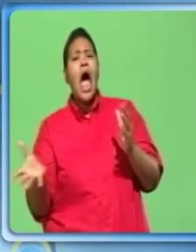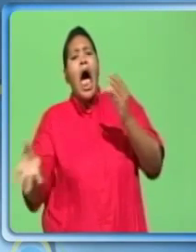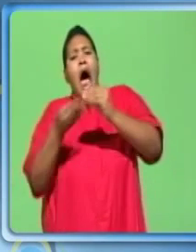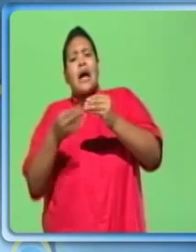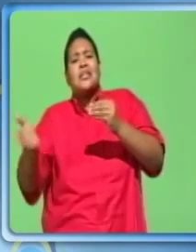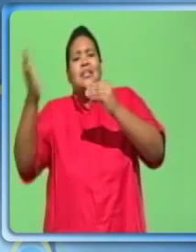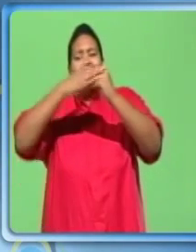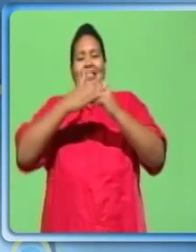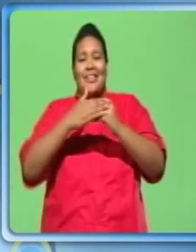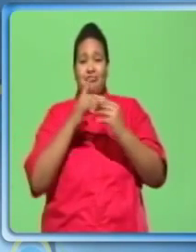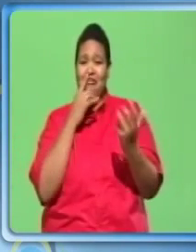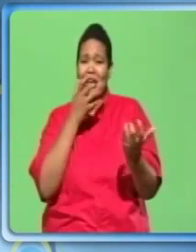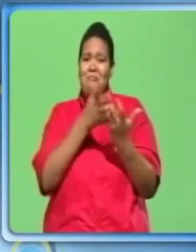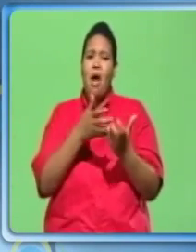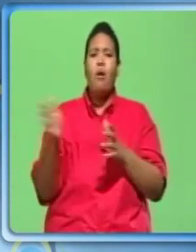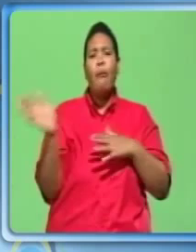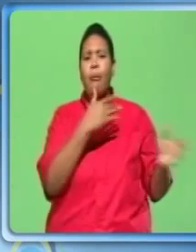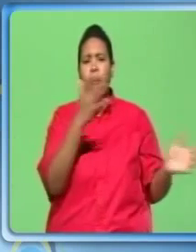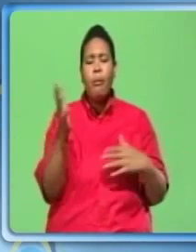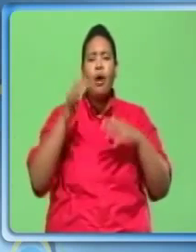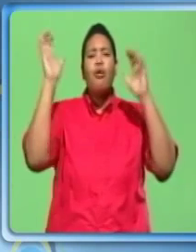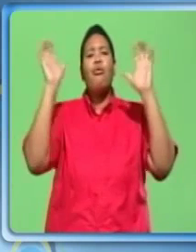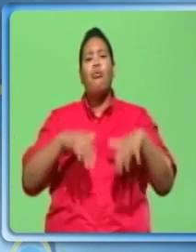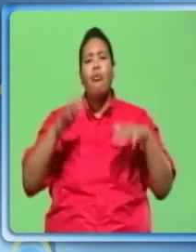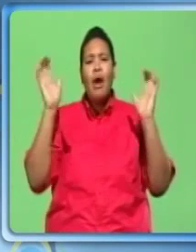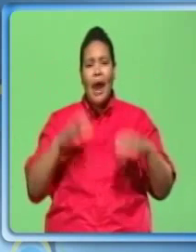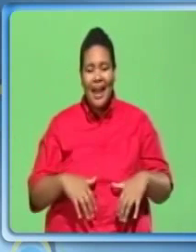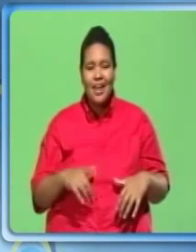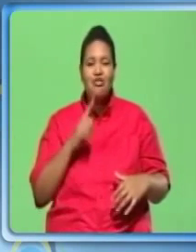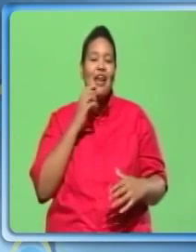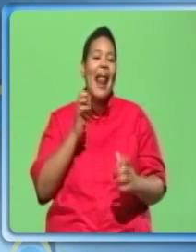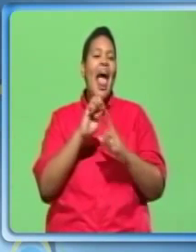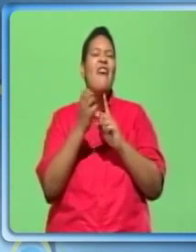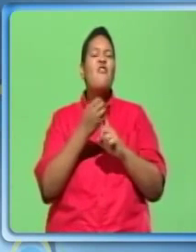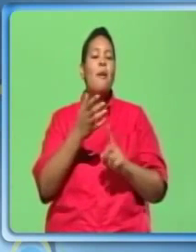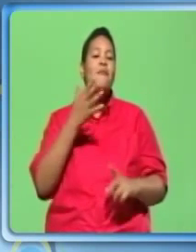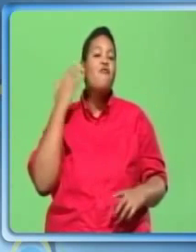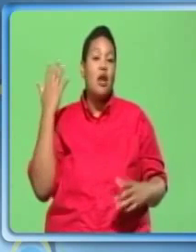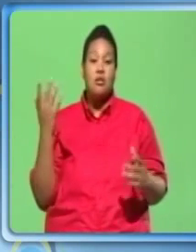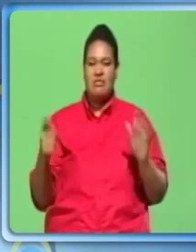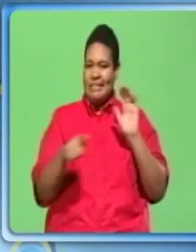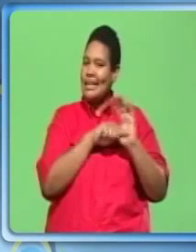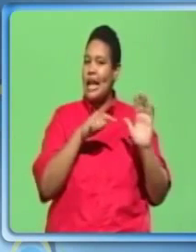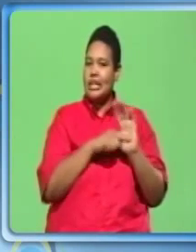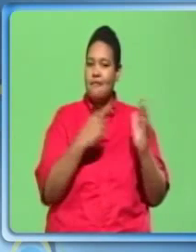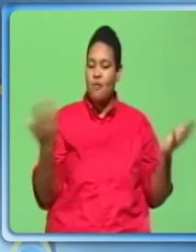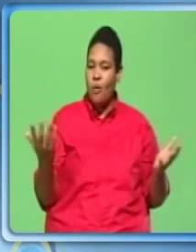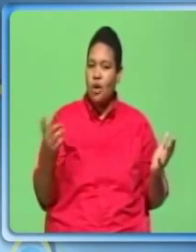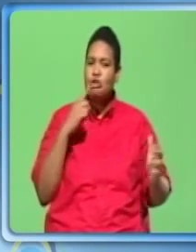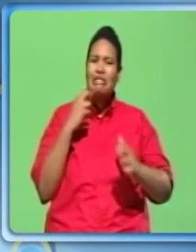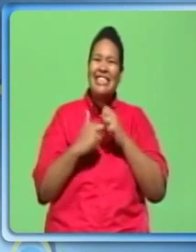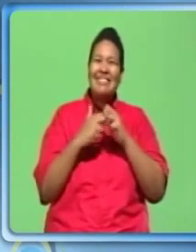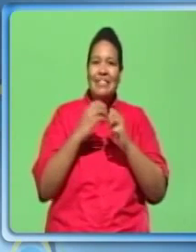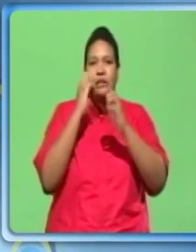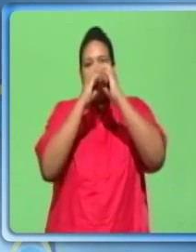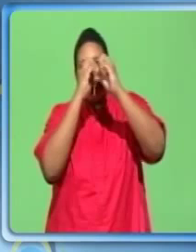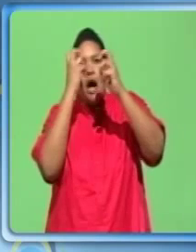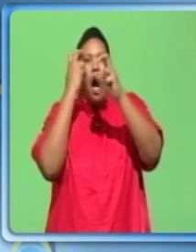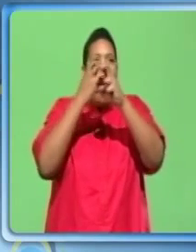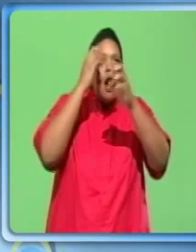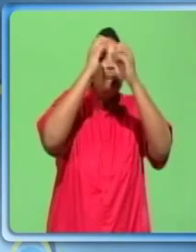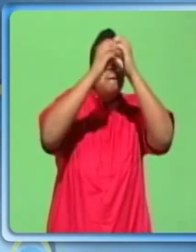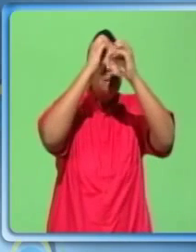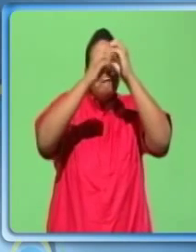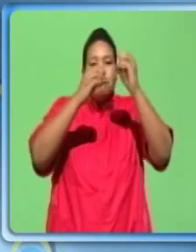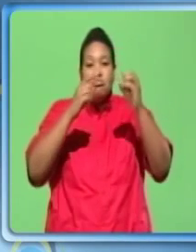wind, hail and rain. Environmentally friendly. Disadvantages, may be difficult to install. Can be